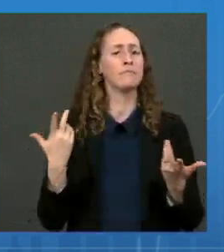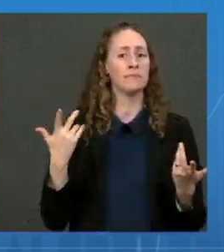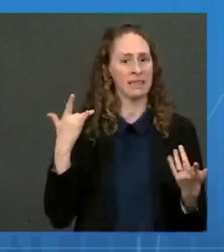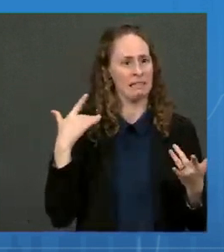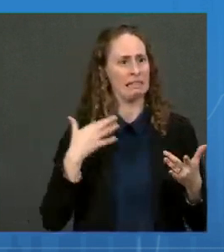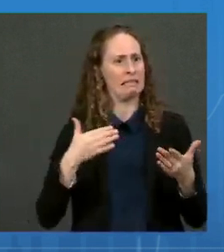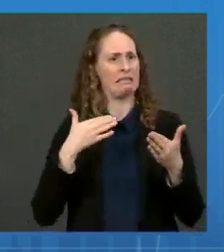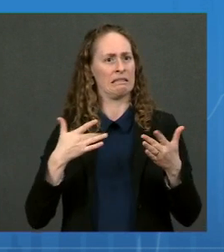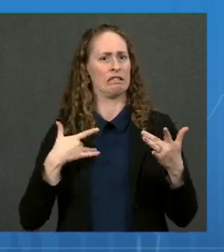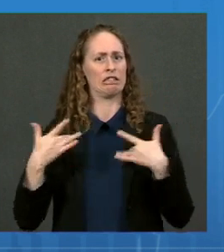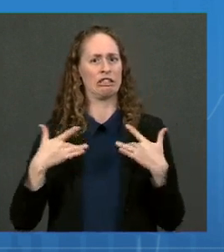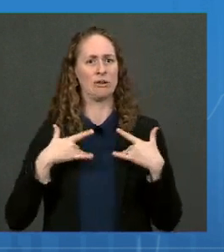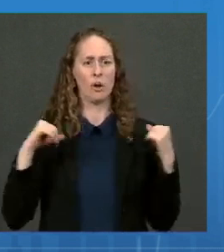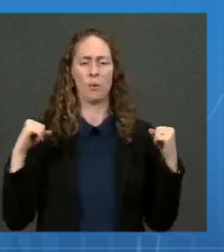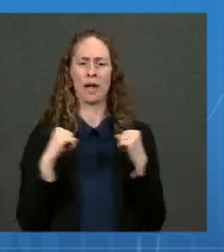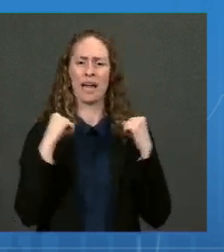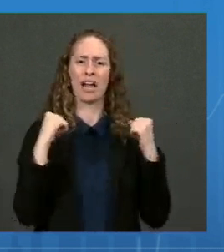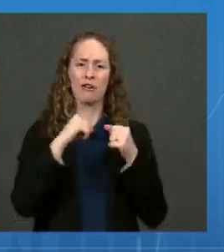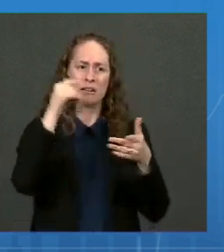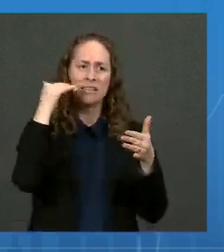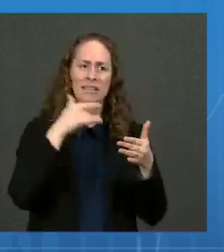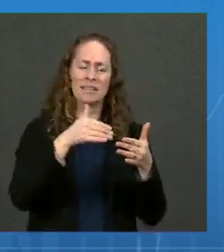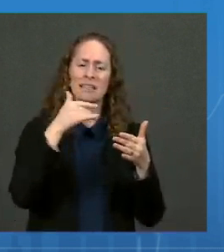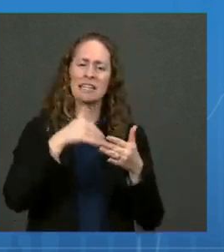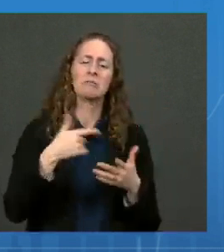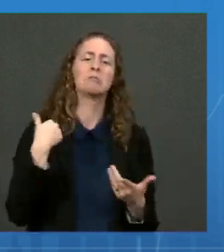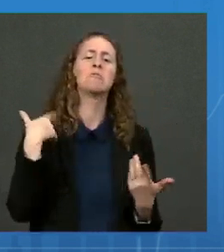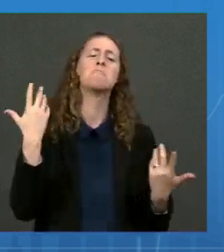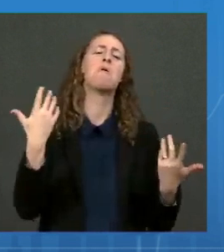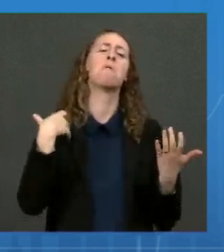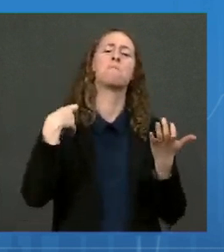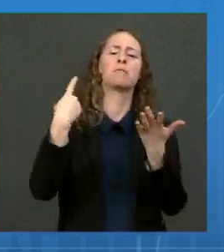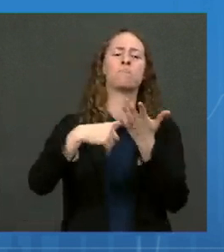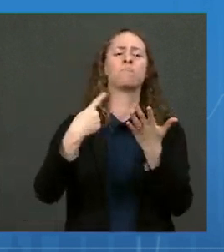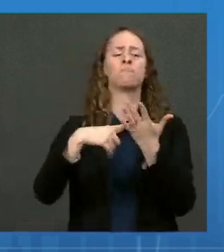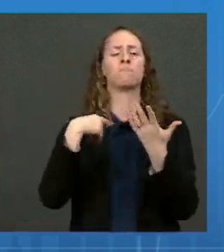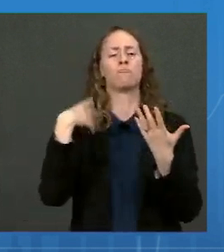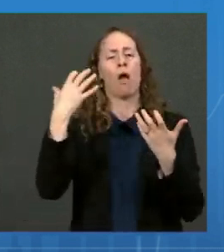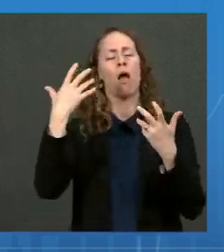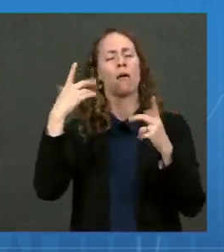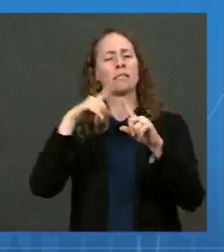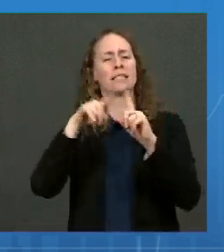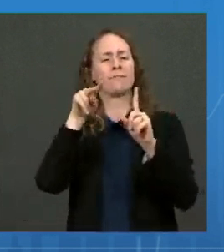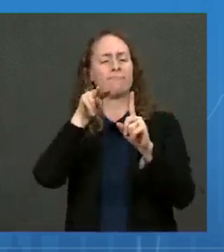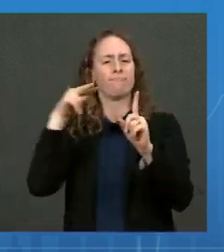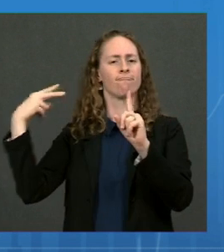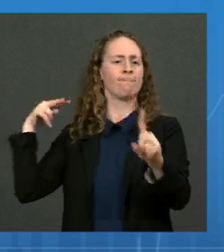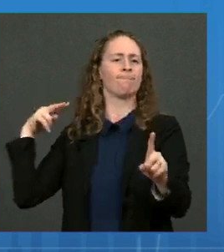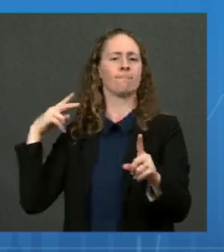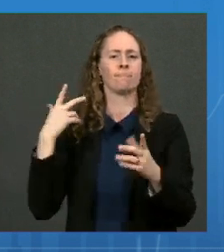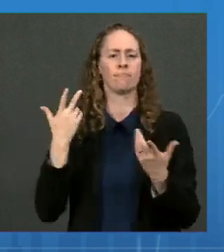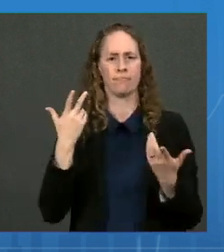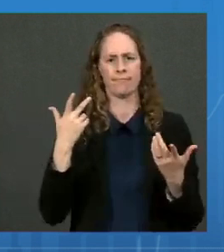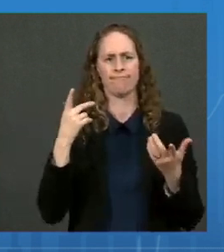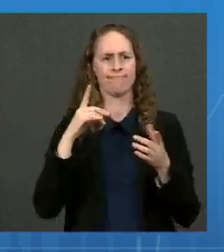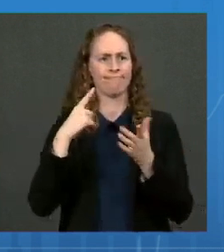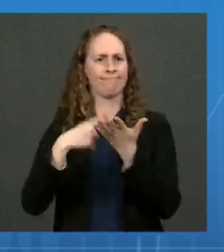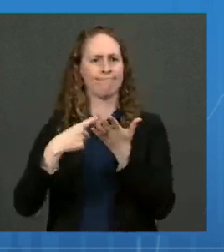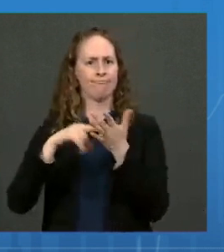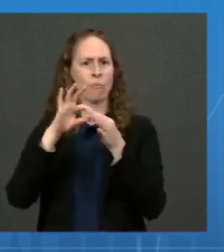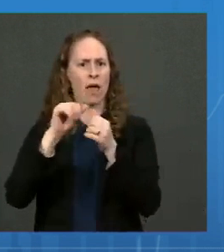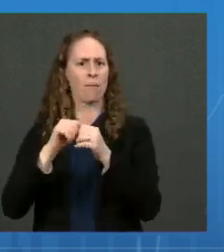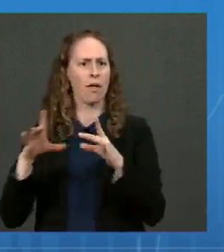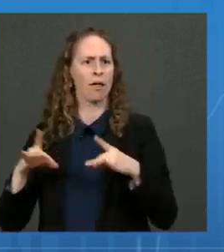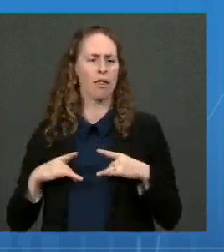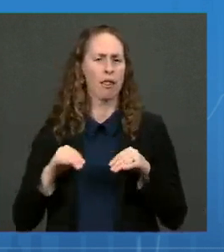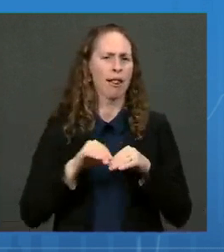I thought it would be useful to very briefly put this into perspective of outbreaks in general. If I could have the first slide. When one